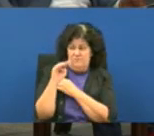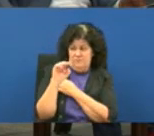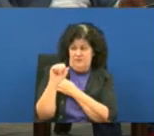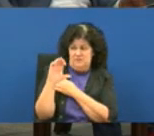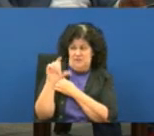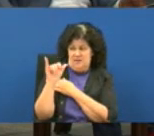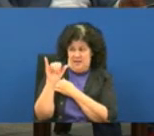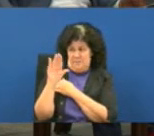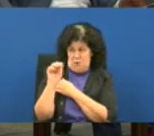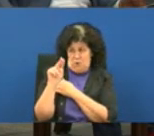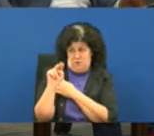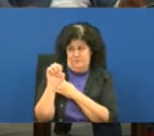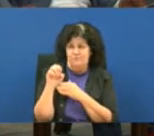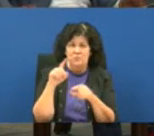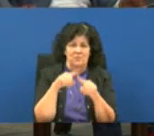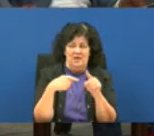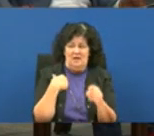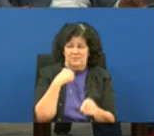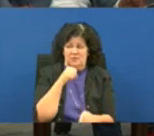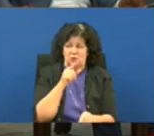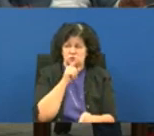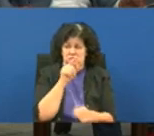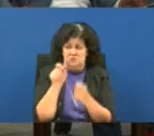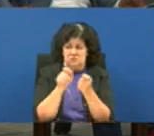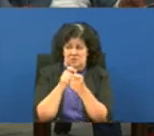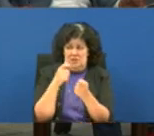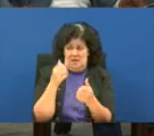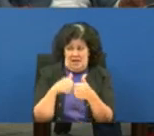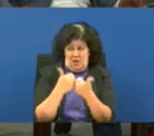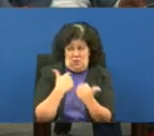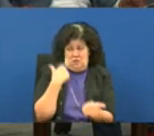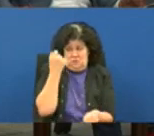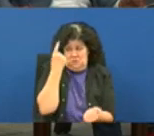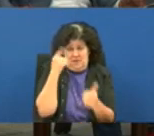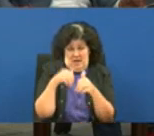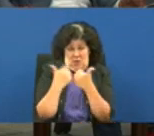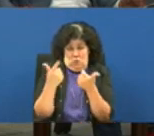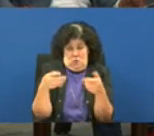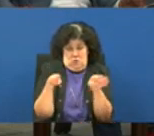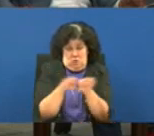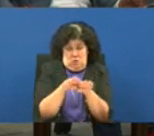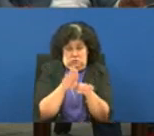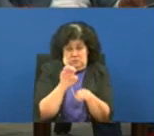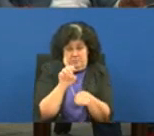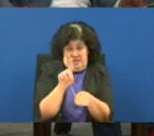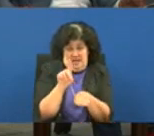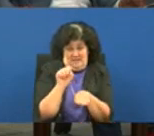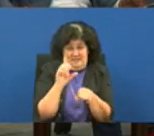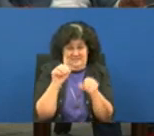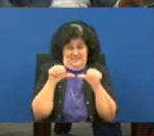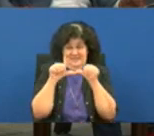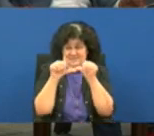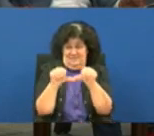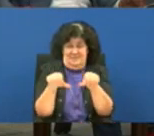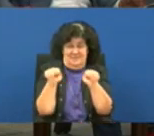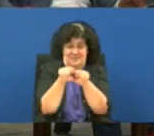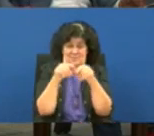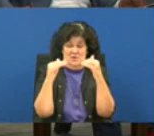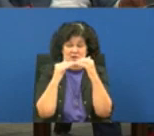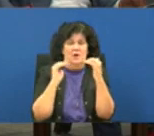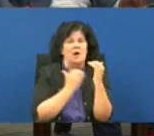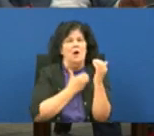i'm still not really sure if i understand how you can close beds and keep the service at the same level um our organization